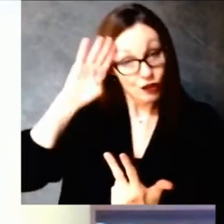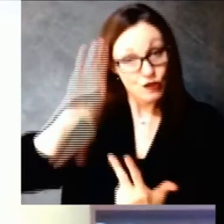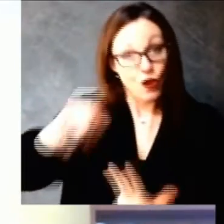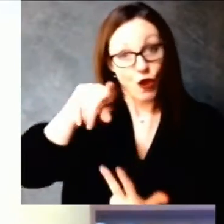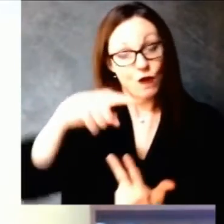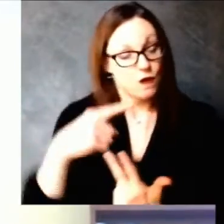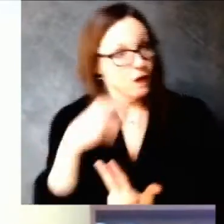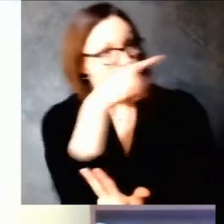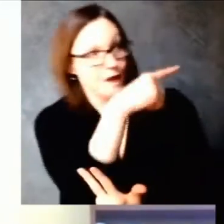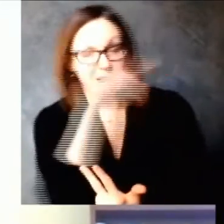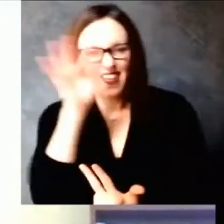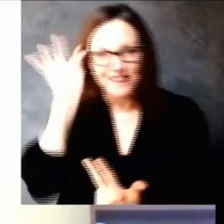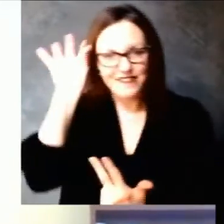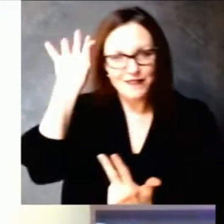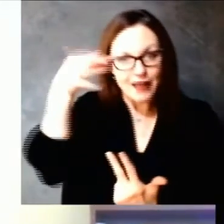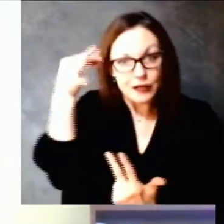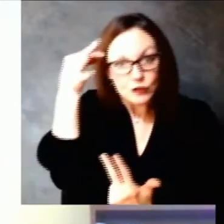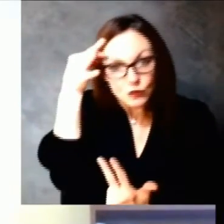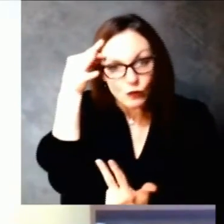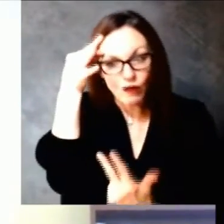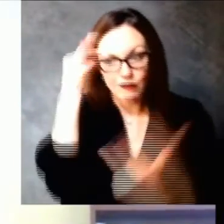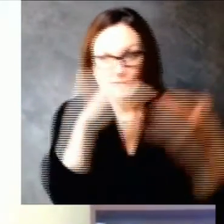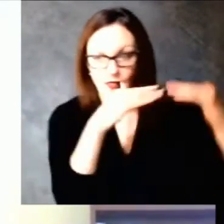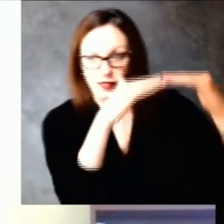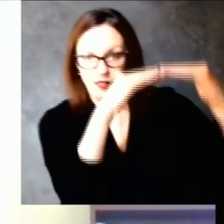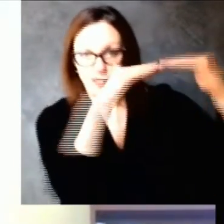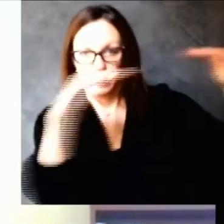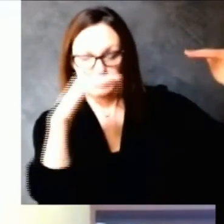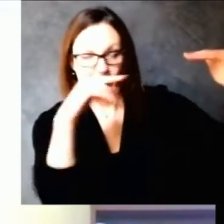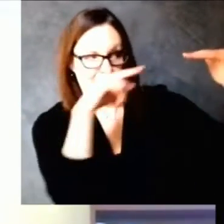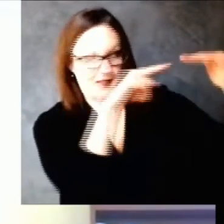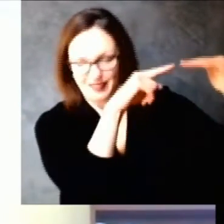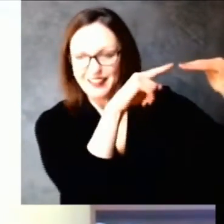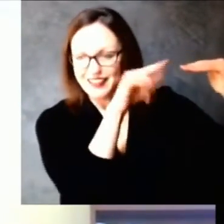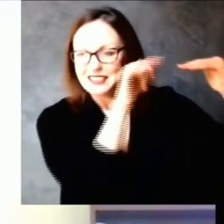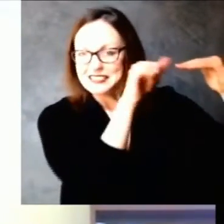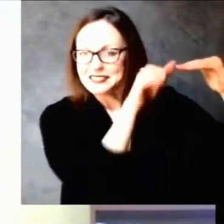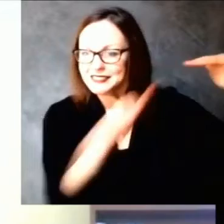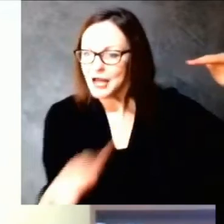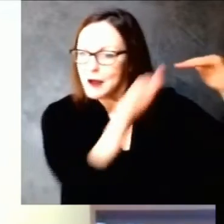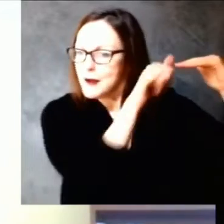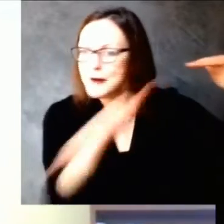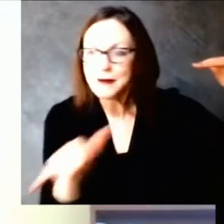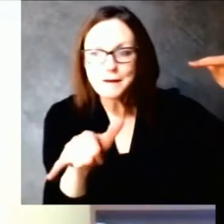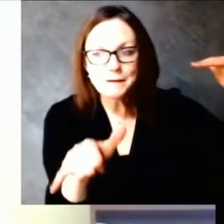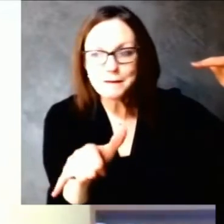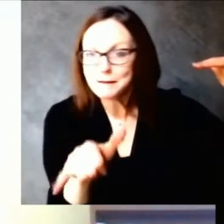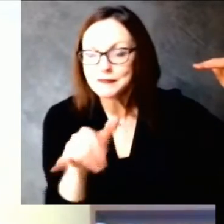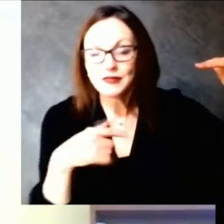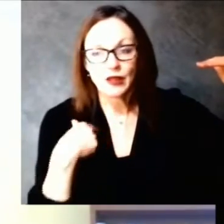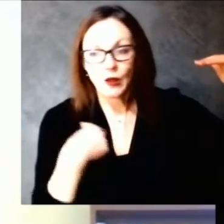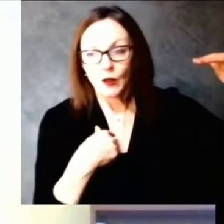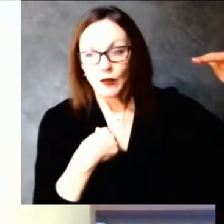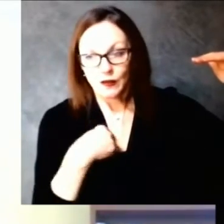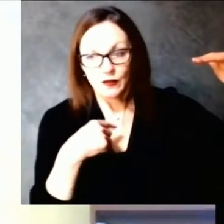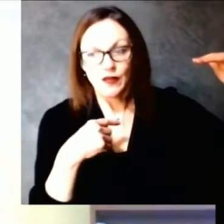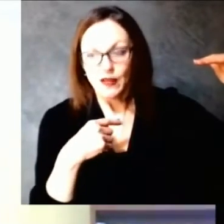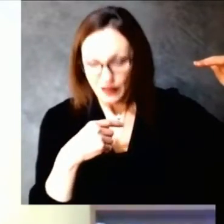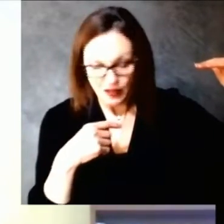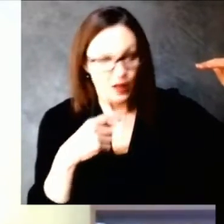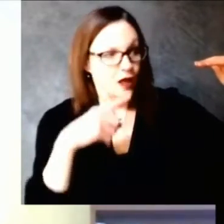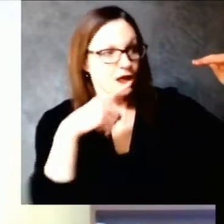because they're going to start in a couple of pilot places and then slowly expand that will be good and also